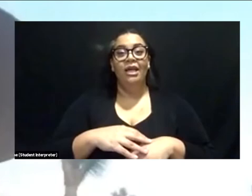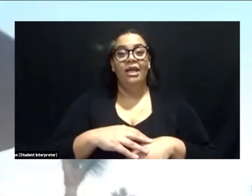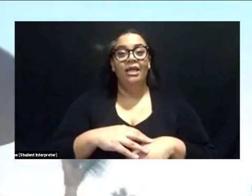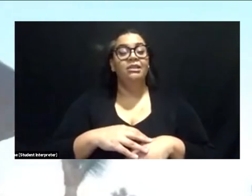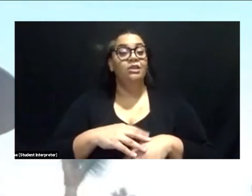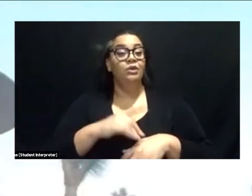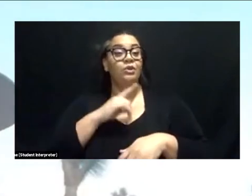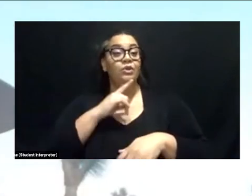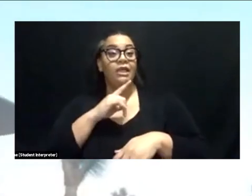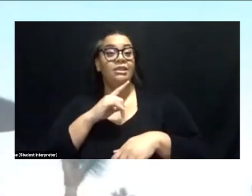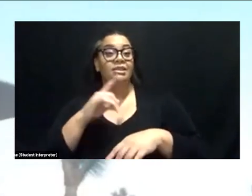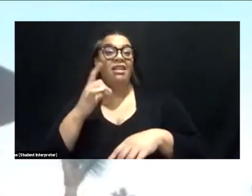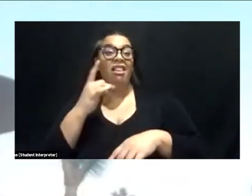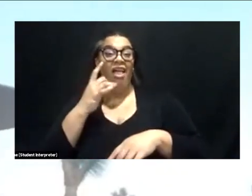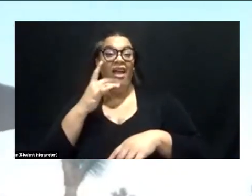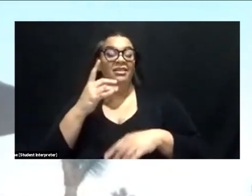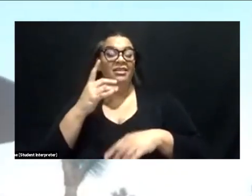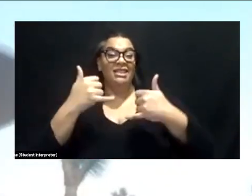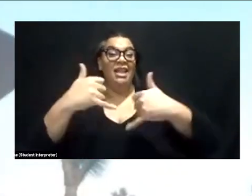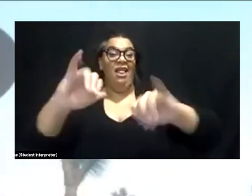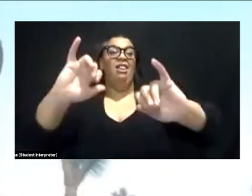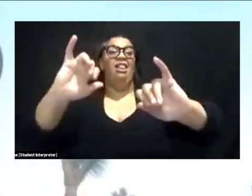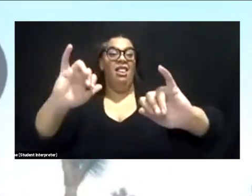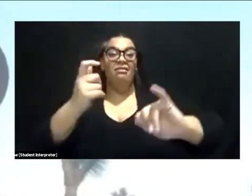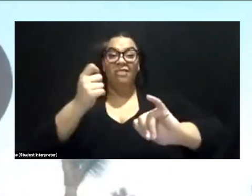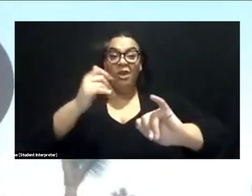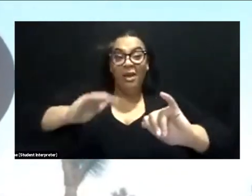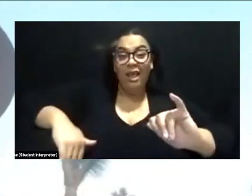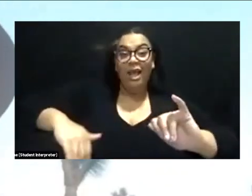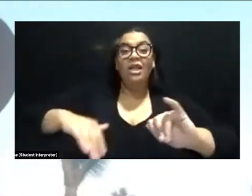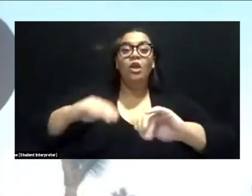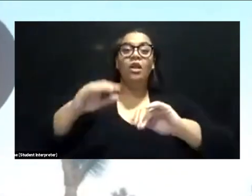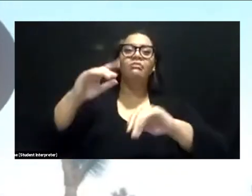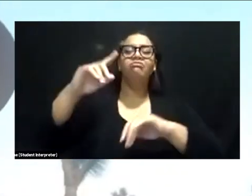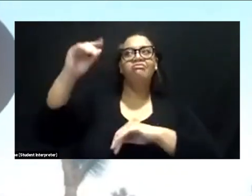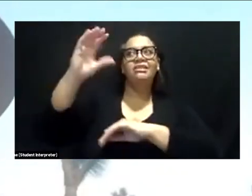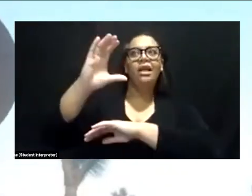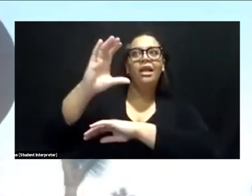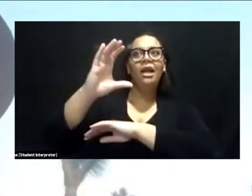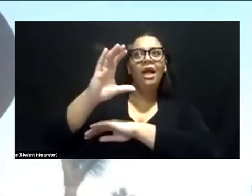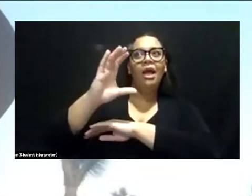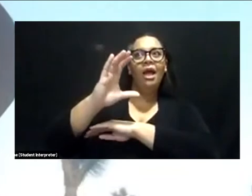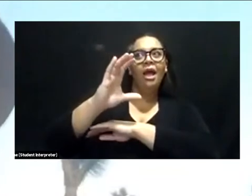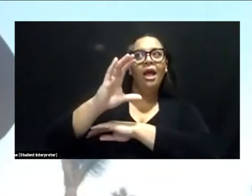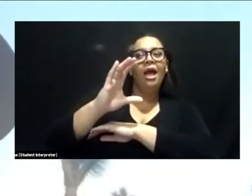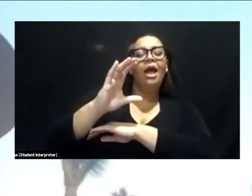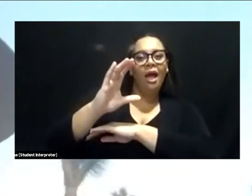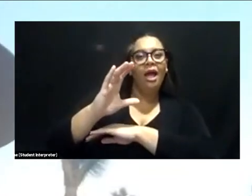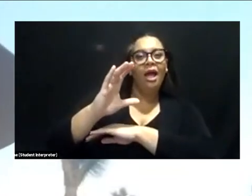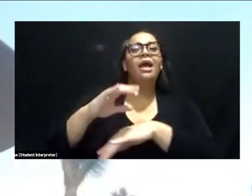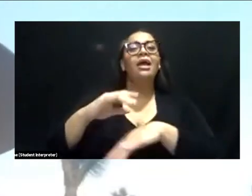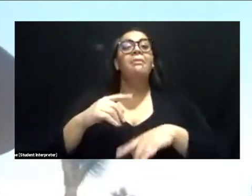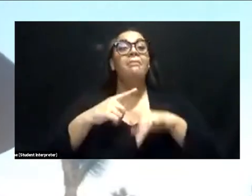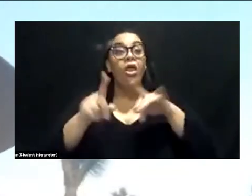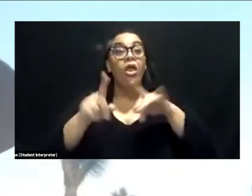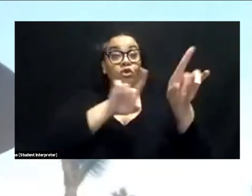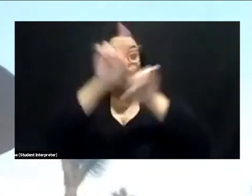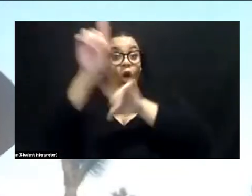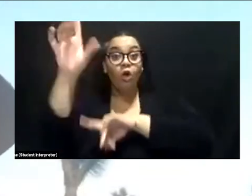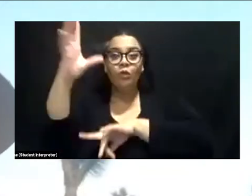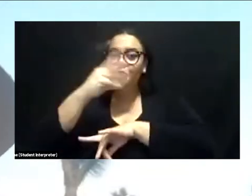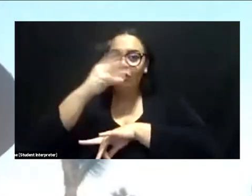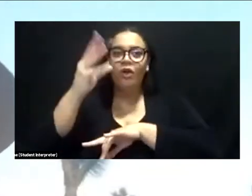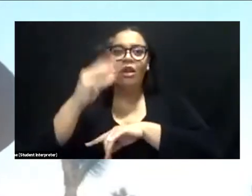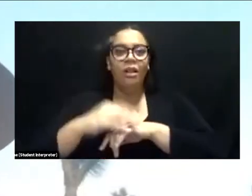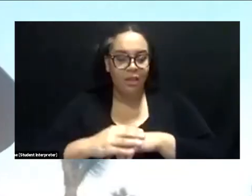light later. So you'll have to, you know, you'll have to stay up a little later to see the stars, but it should be really beautiful. Um, my favorite place to send people for